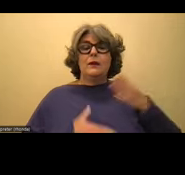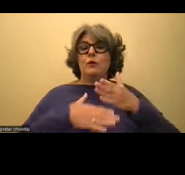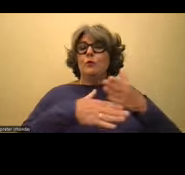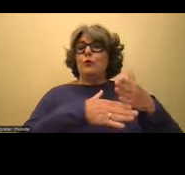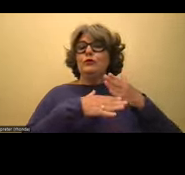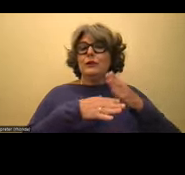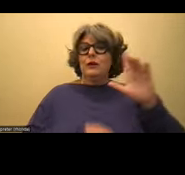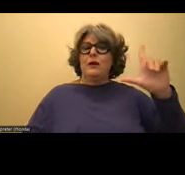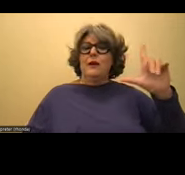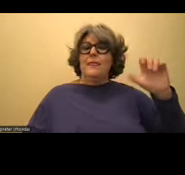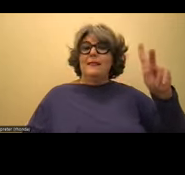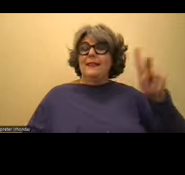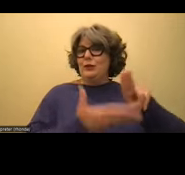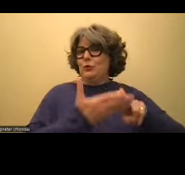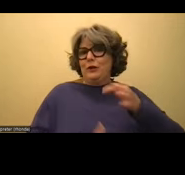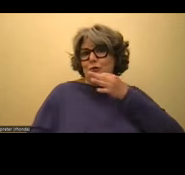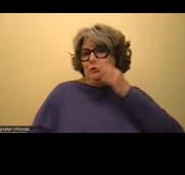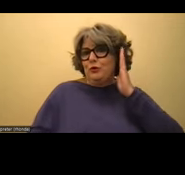link to register shortly.